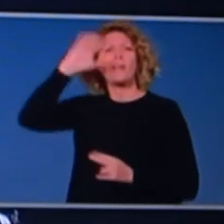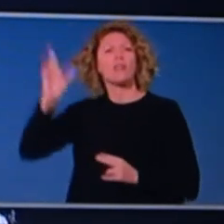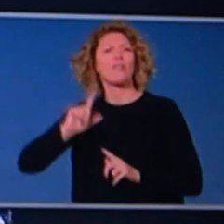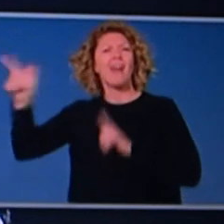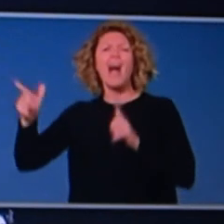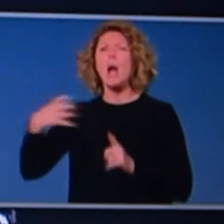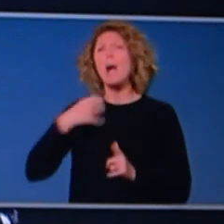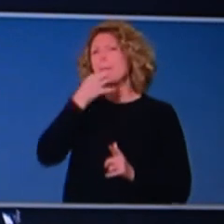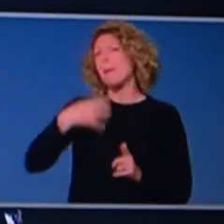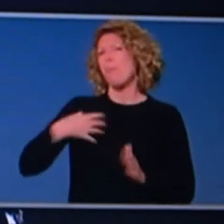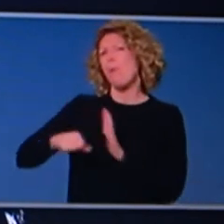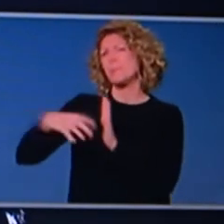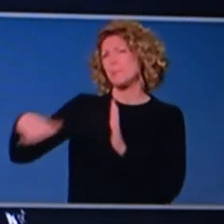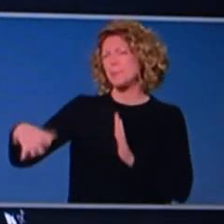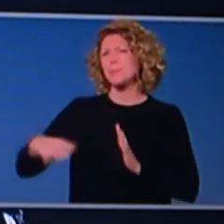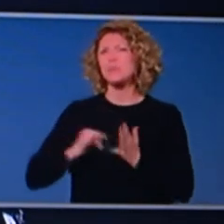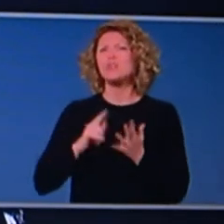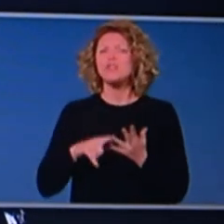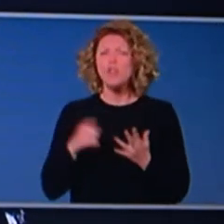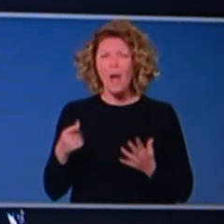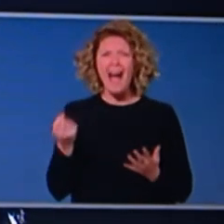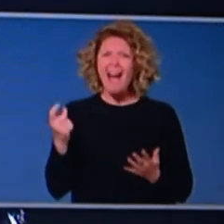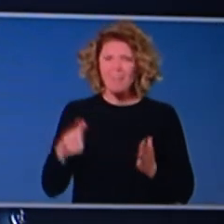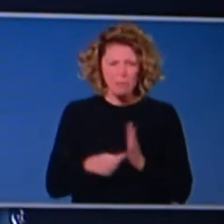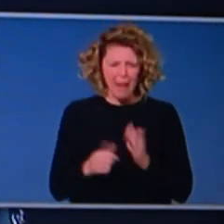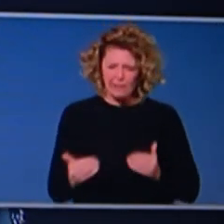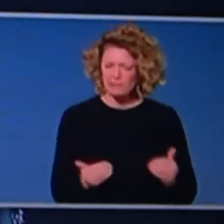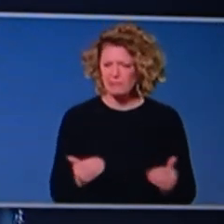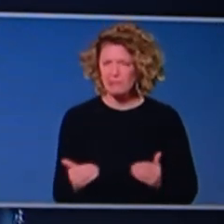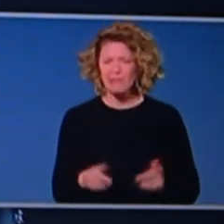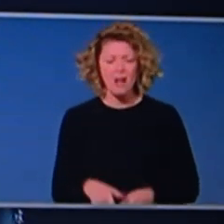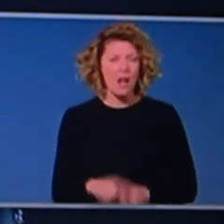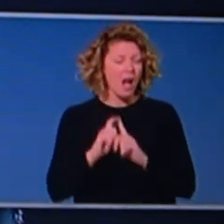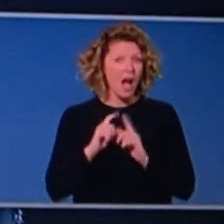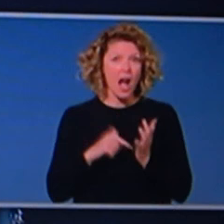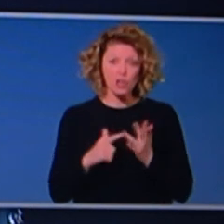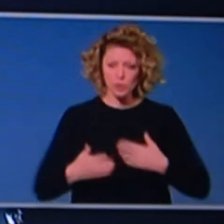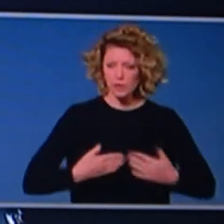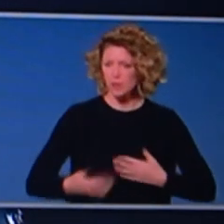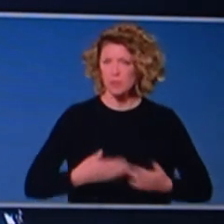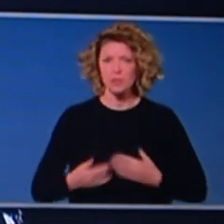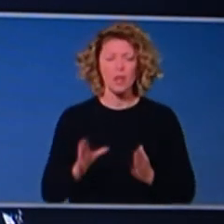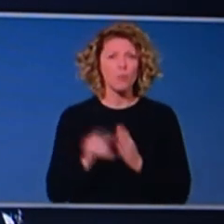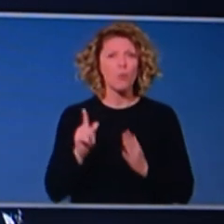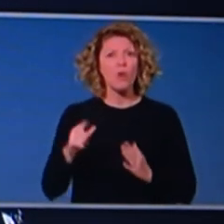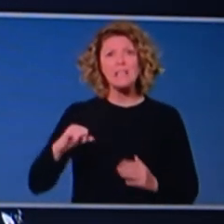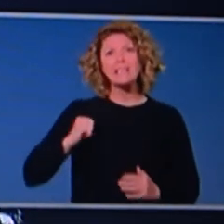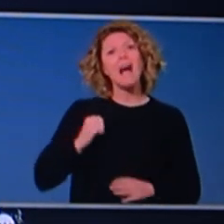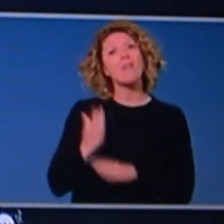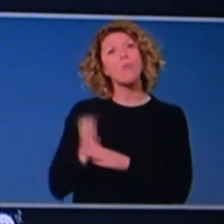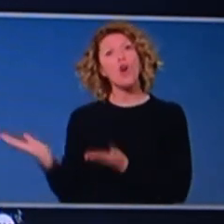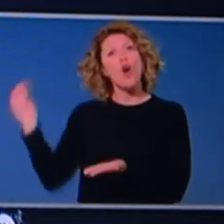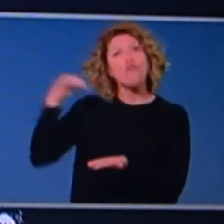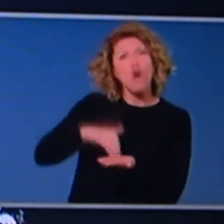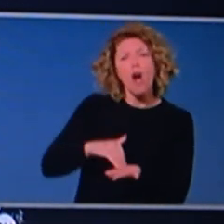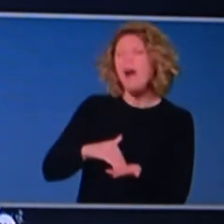incurring as they manage the COVID-19 outbreak. They are screening staff every day as they come and go from their shifts, particularly